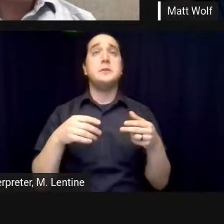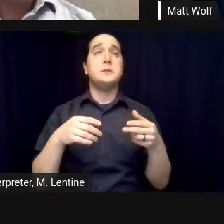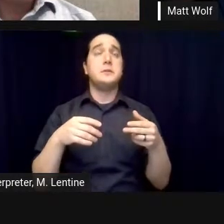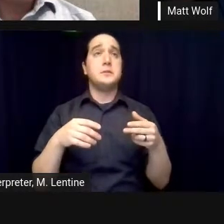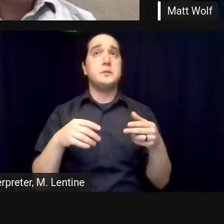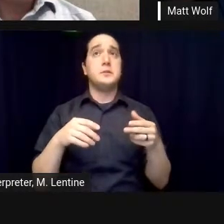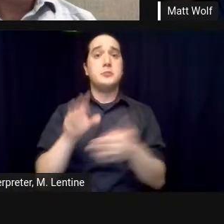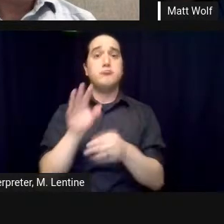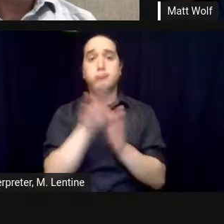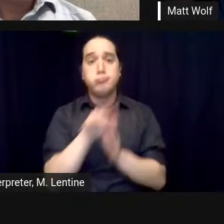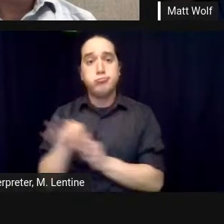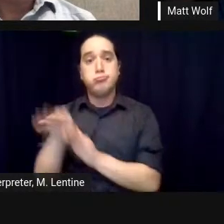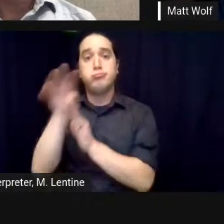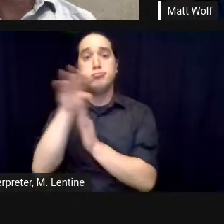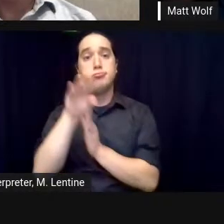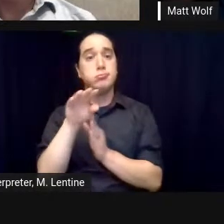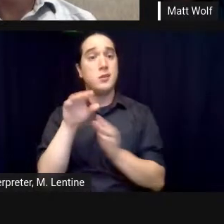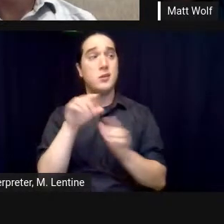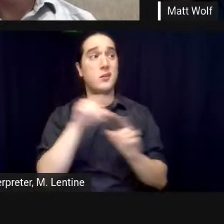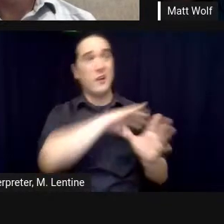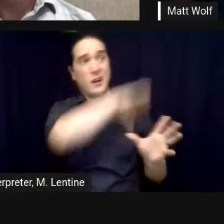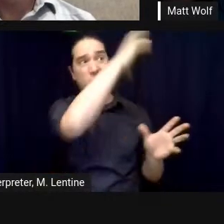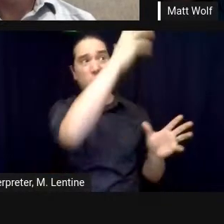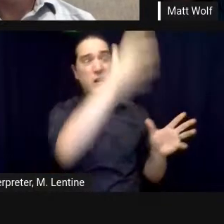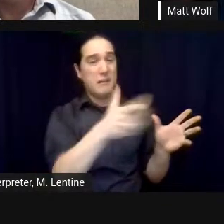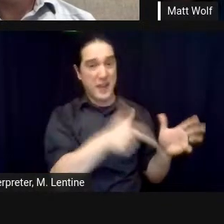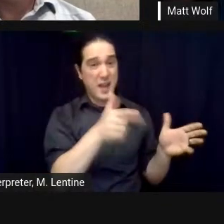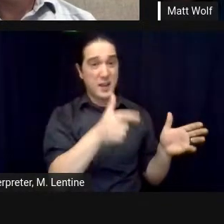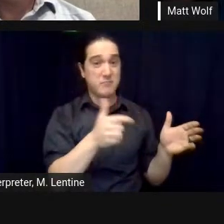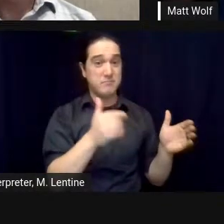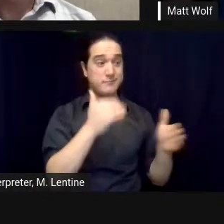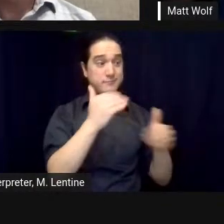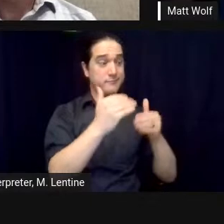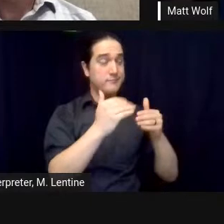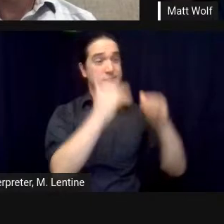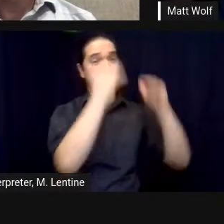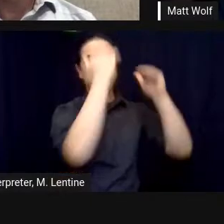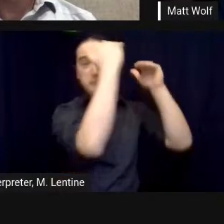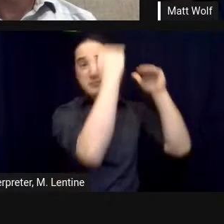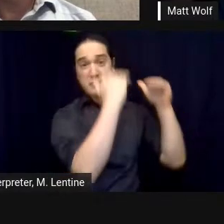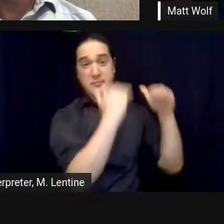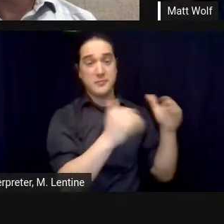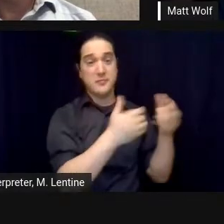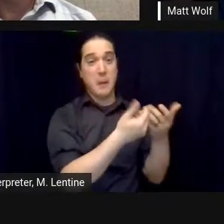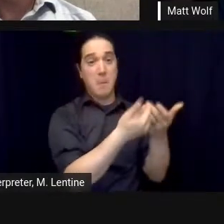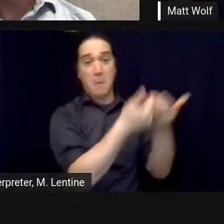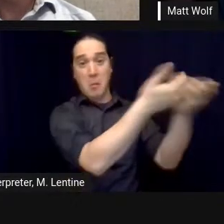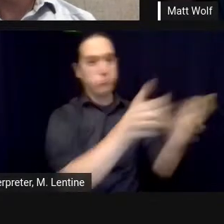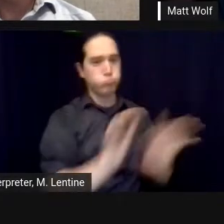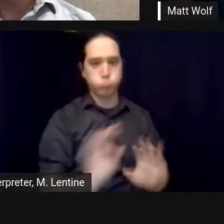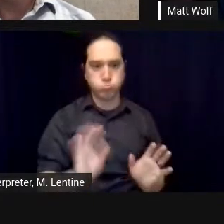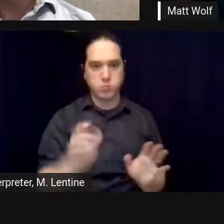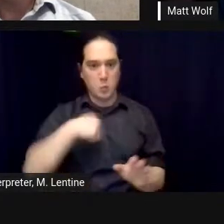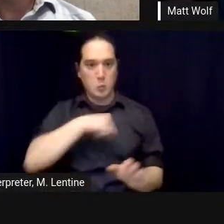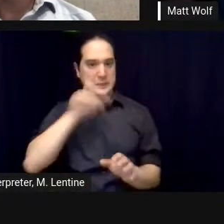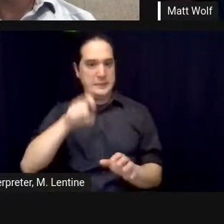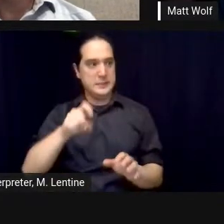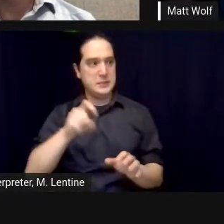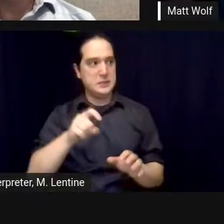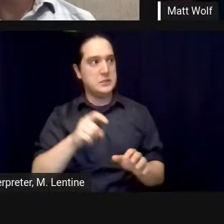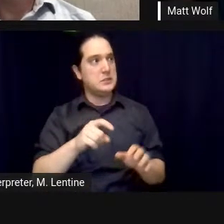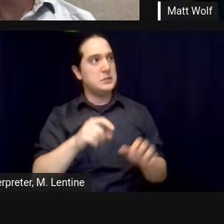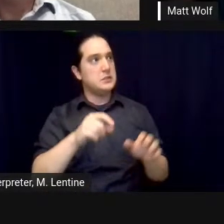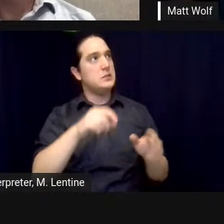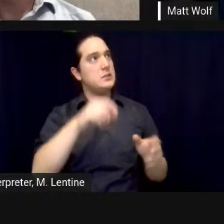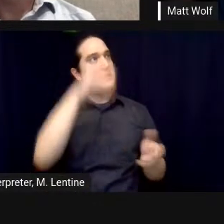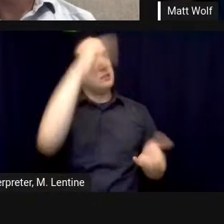material and create this like dewy decimal type library system before we could even really start making the film we needed to